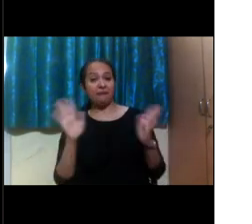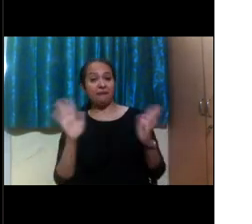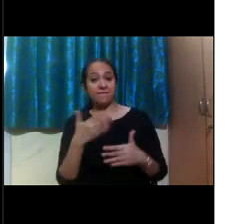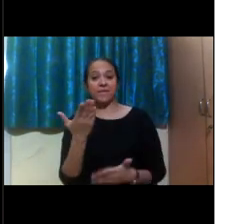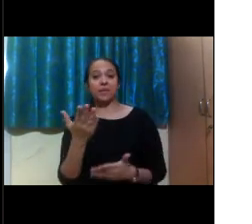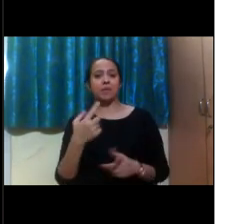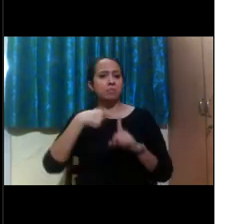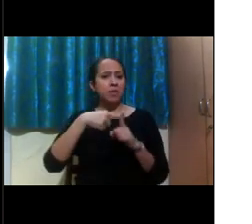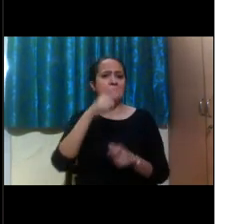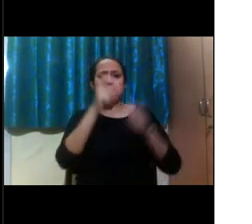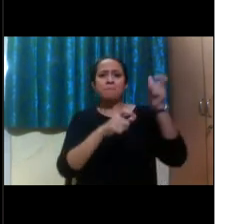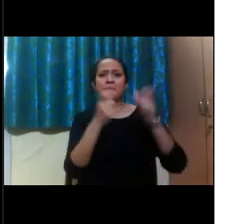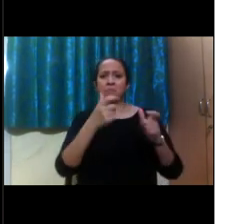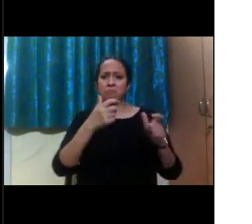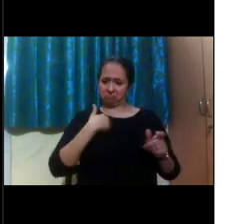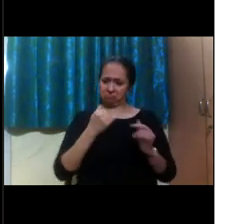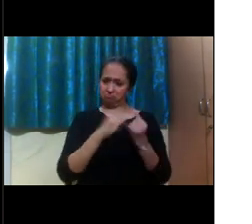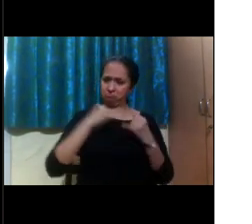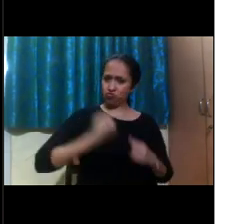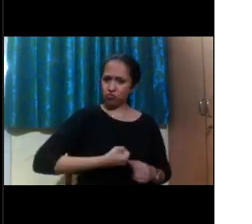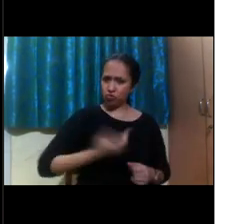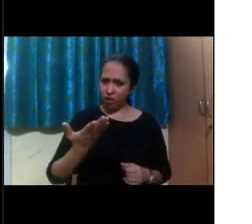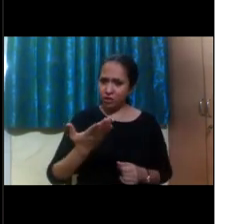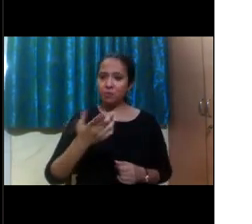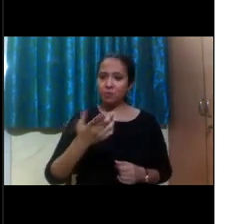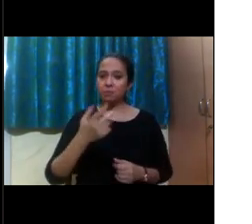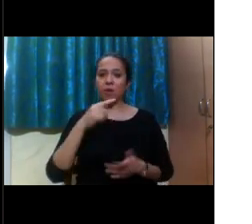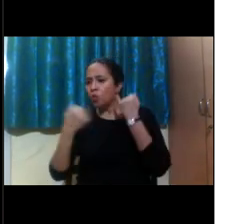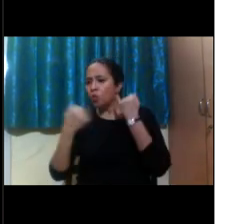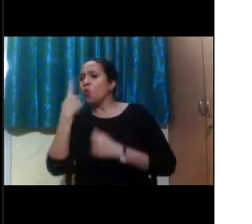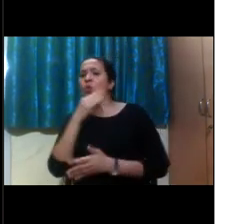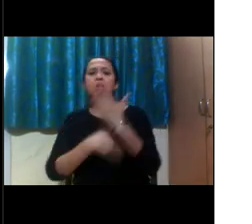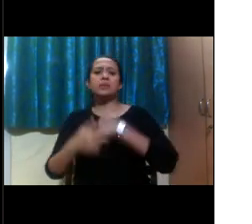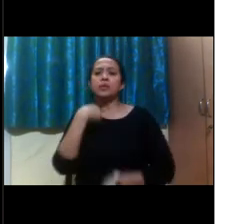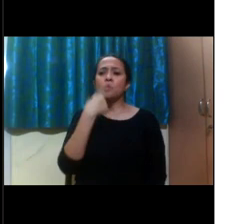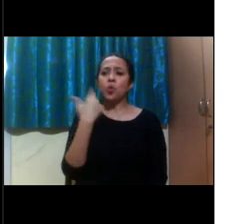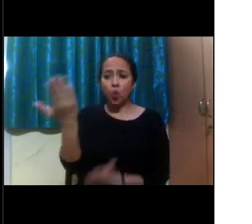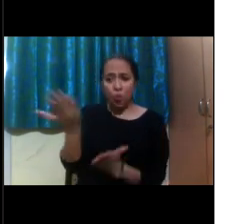they want more diverse applicants and recipients of those scholarships.